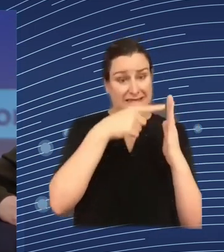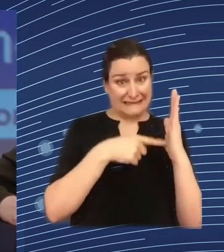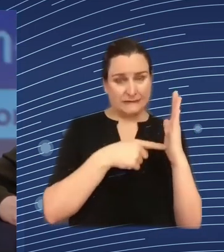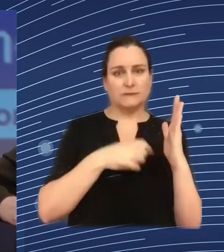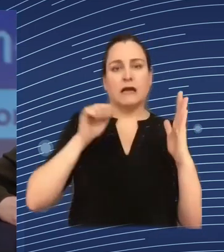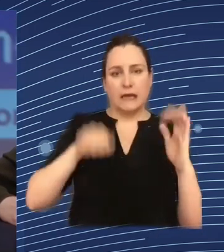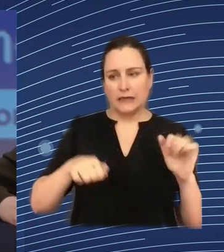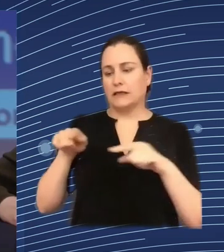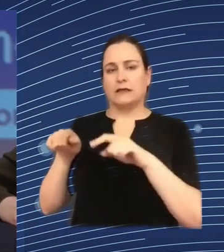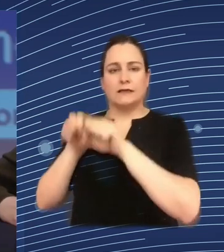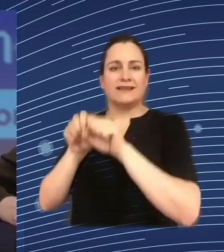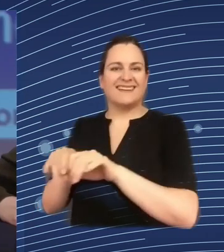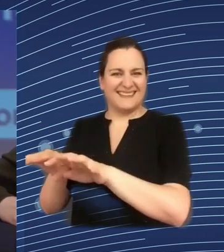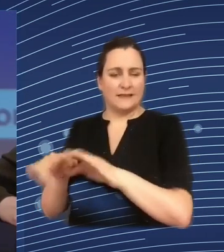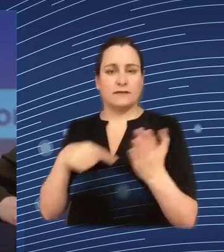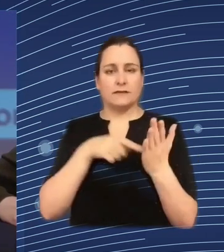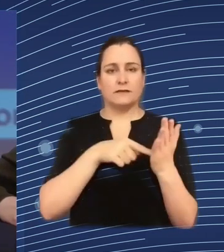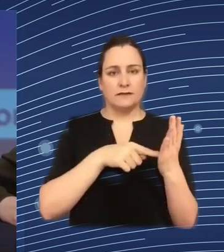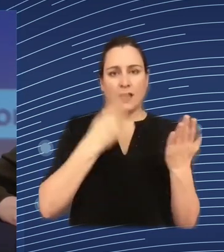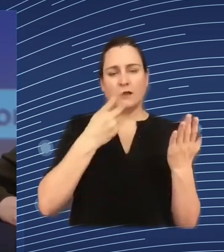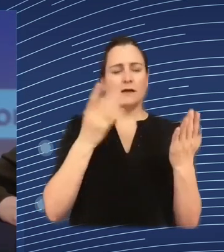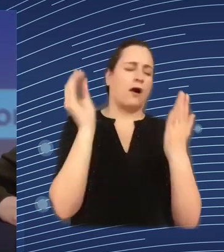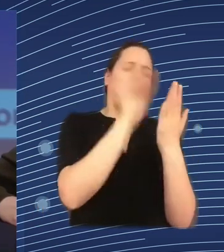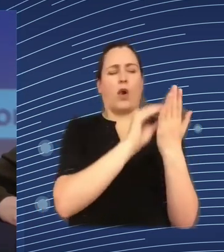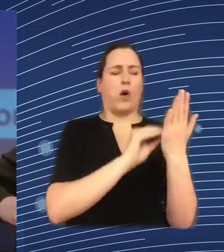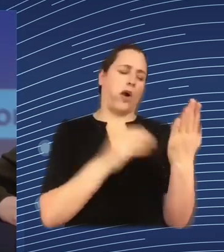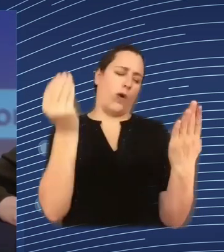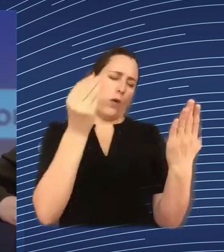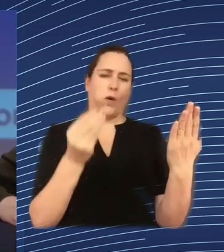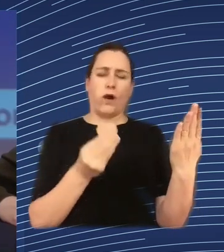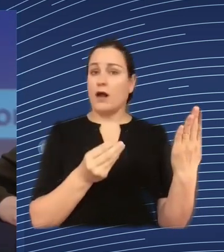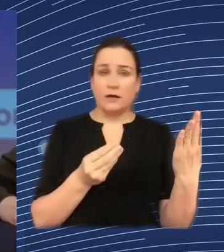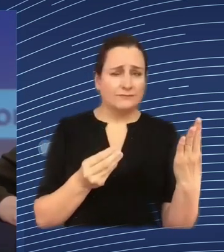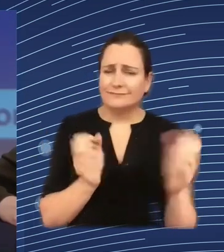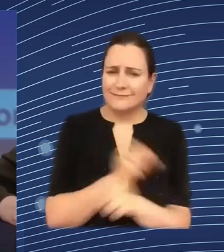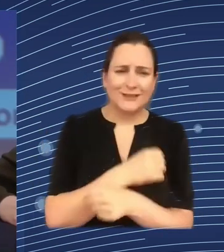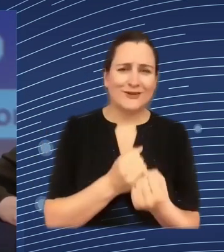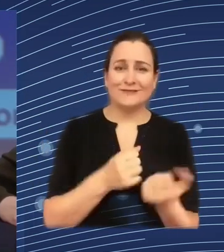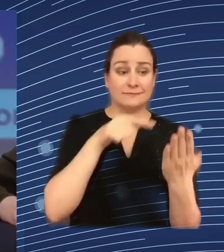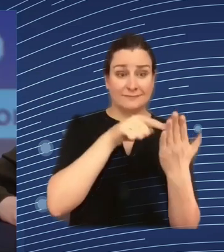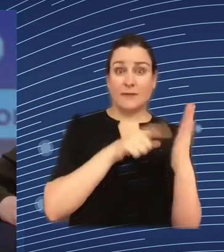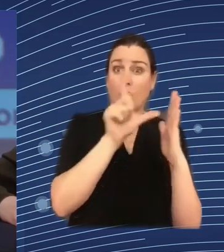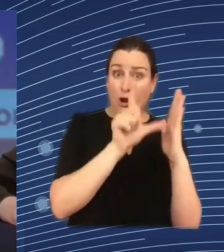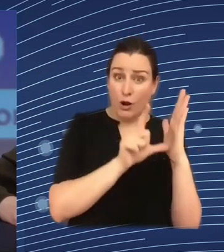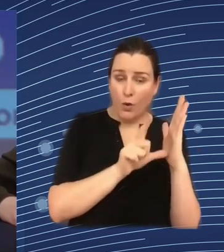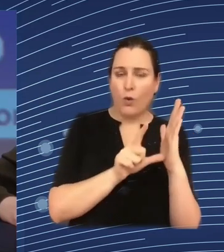use in the right way meaningfully so straight answer is no I think it's great good